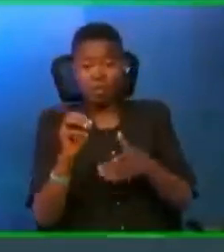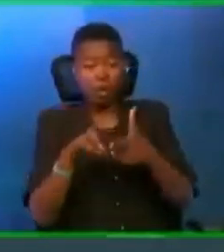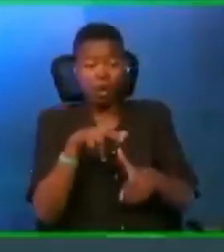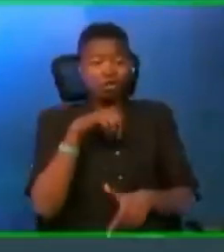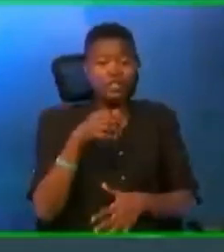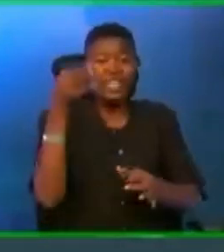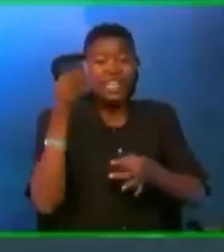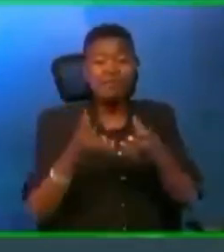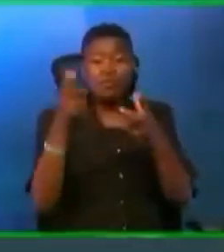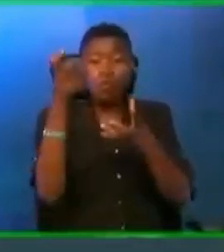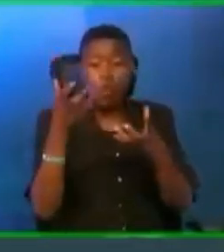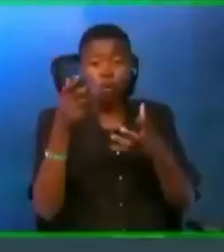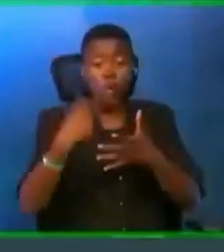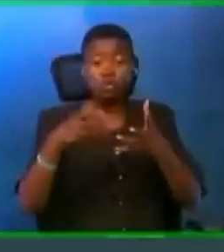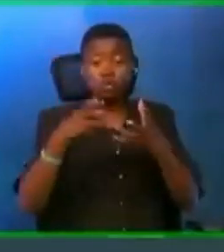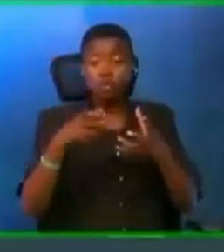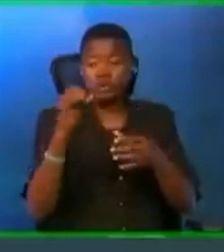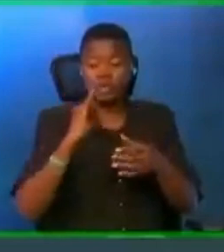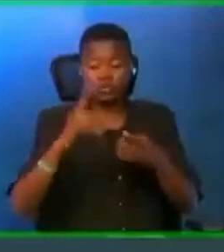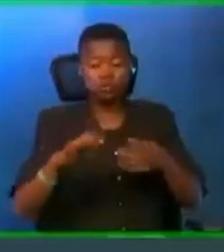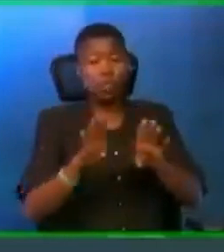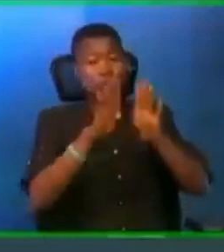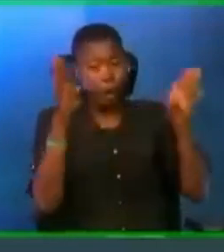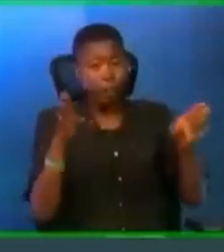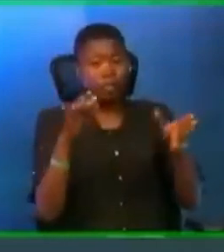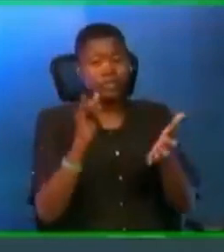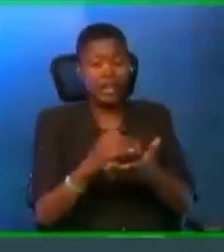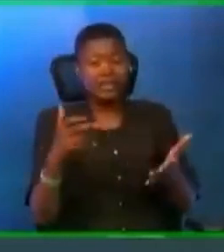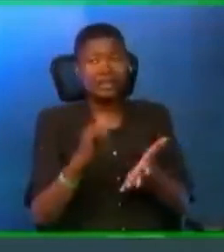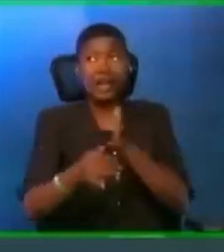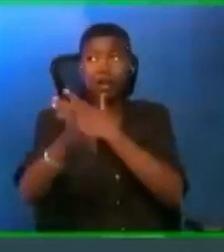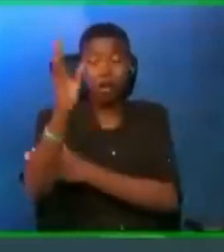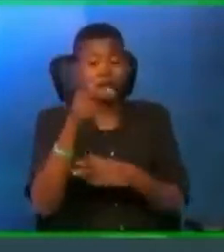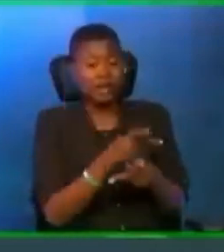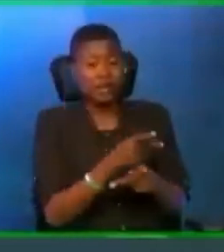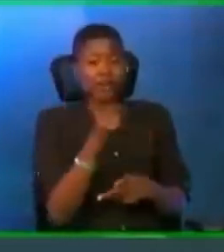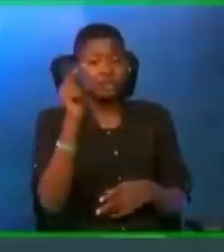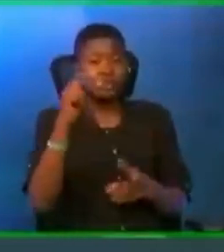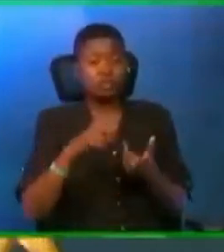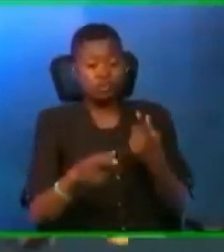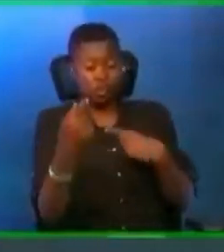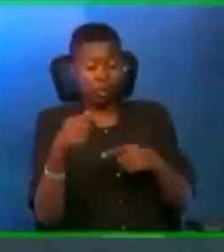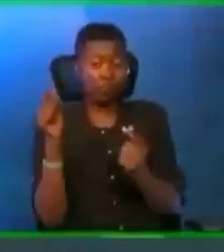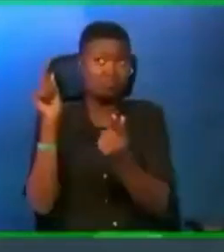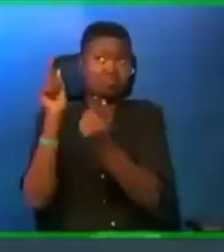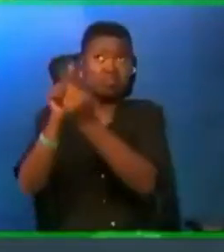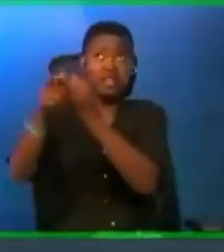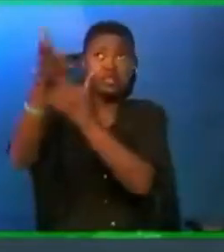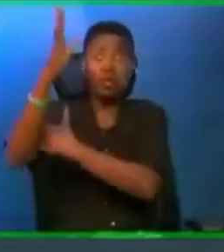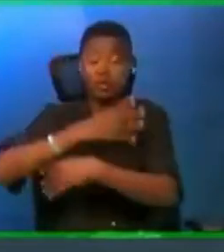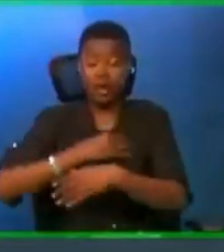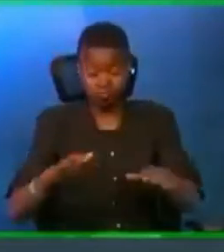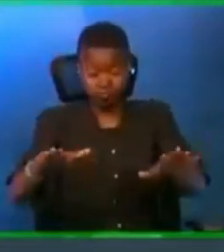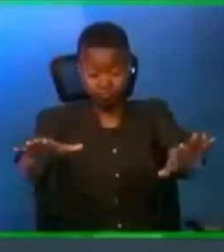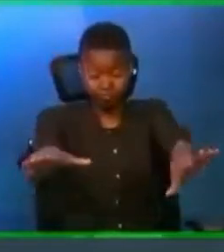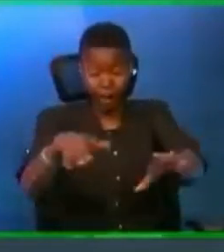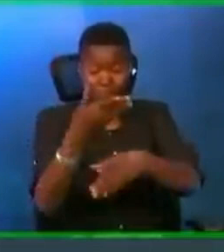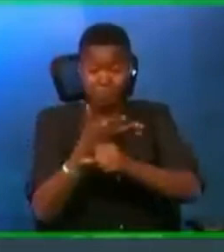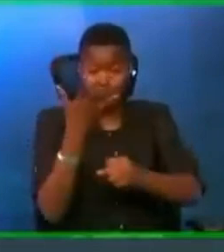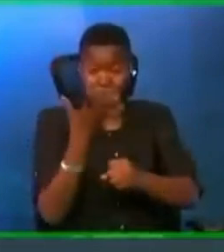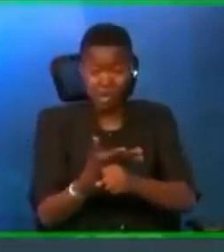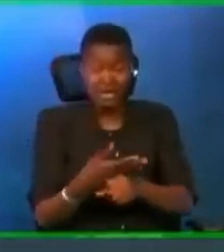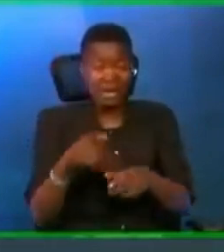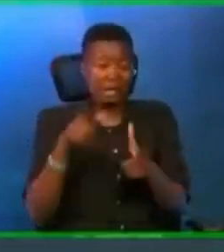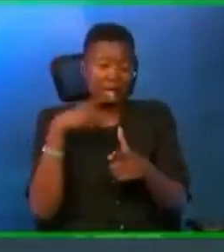want is to unlock that seal, you will need to come to him at the valley. Then, he will decide whether